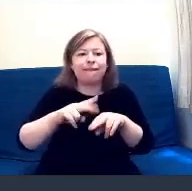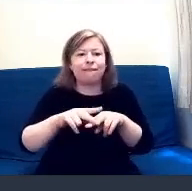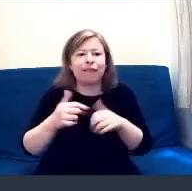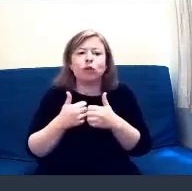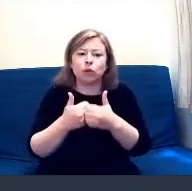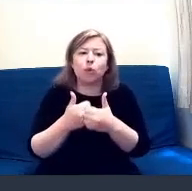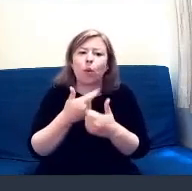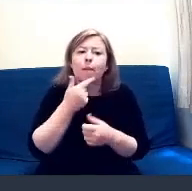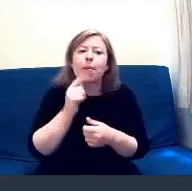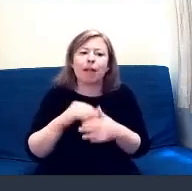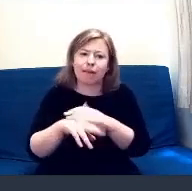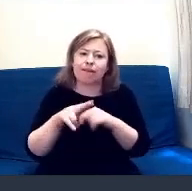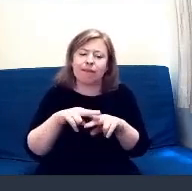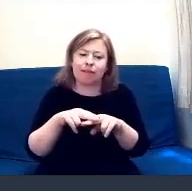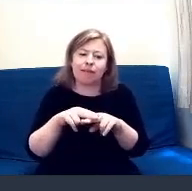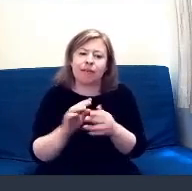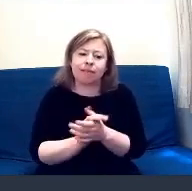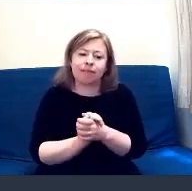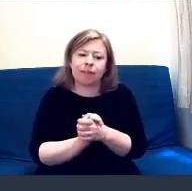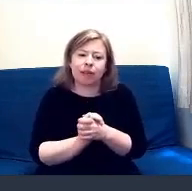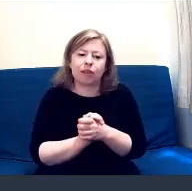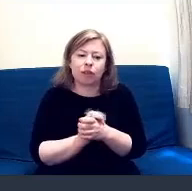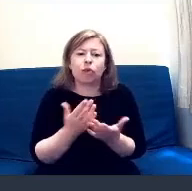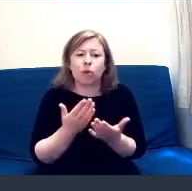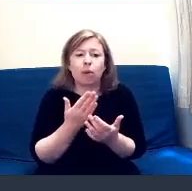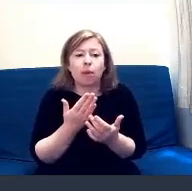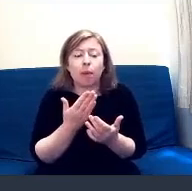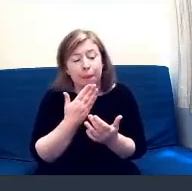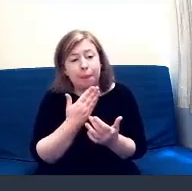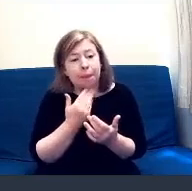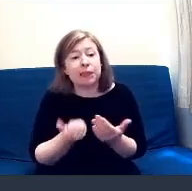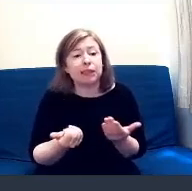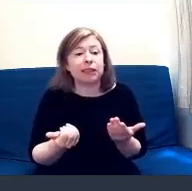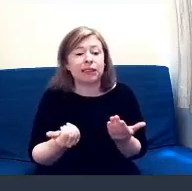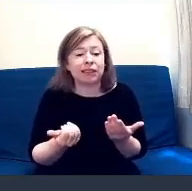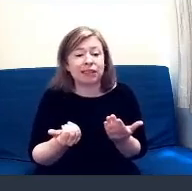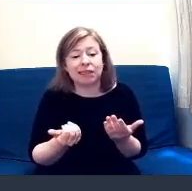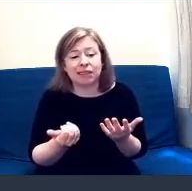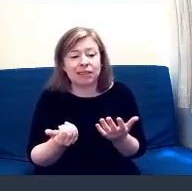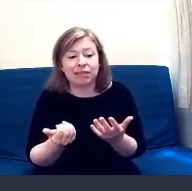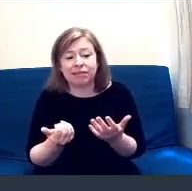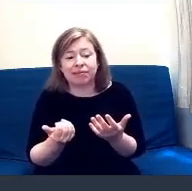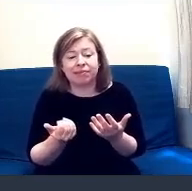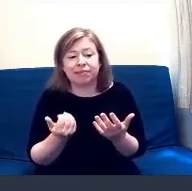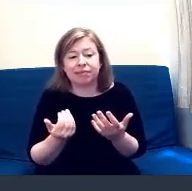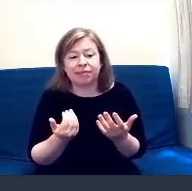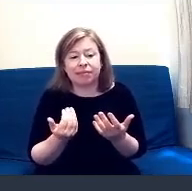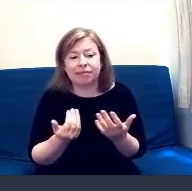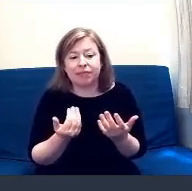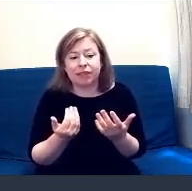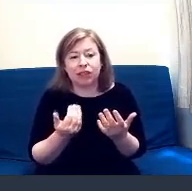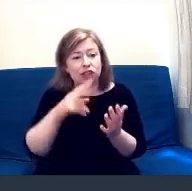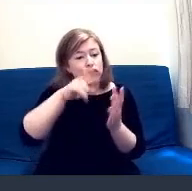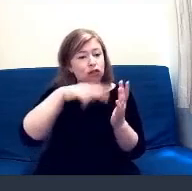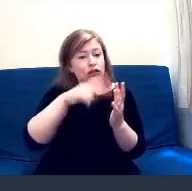Fife. And so do kind of maybe read more